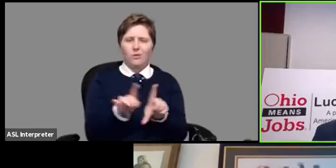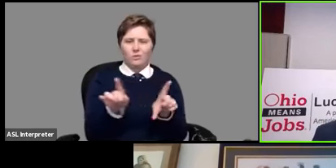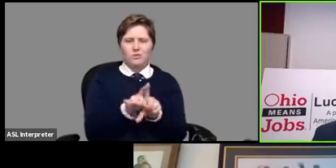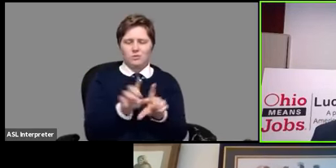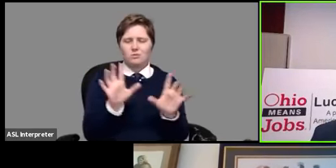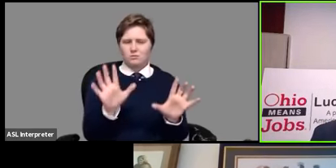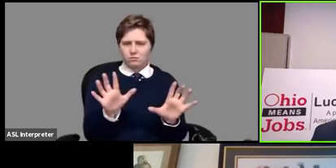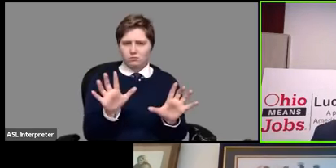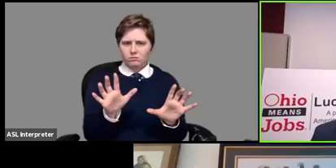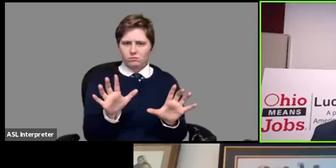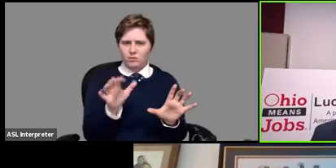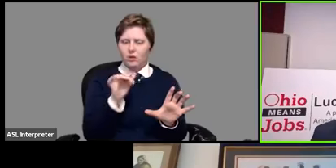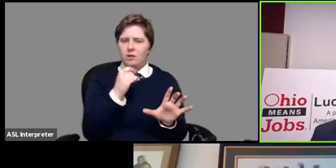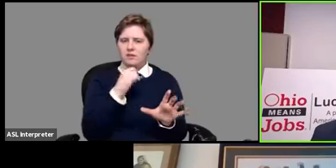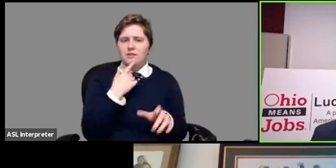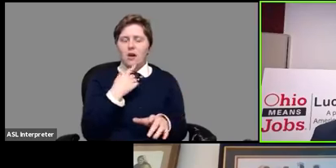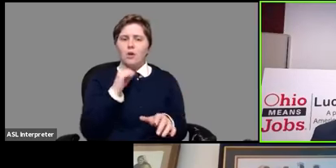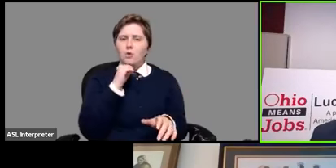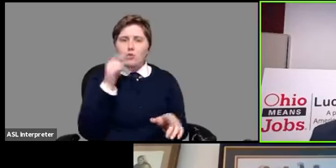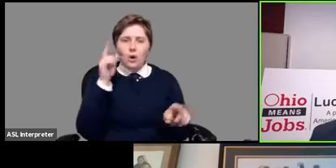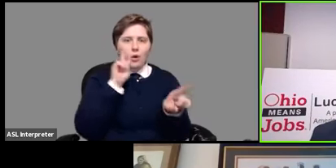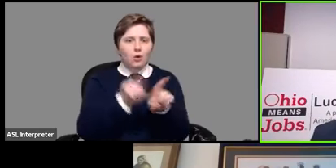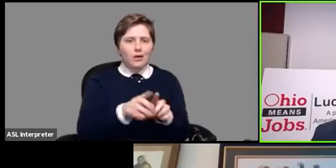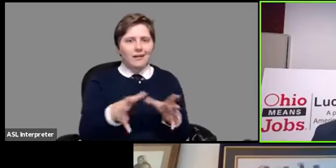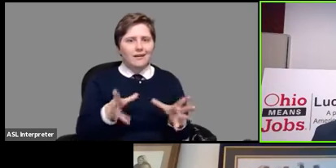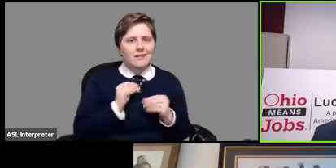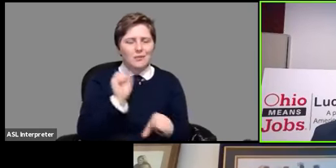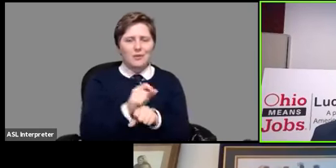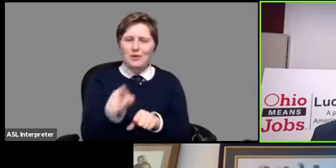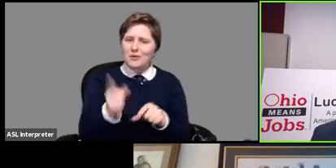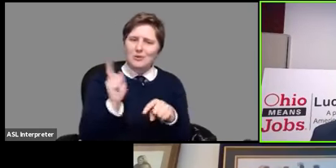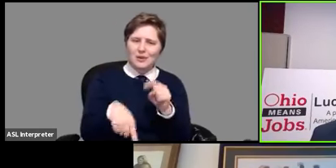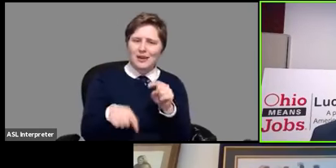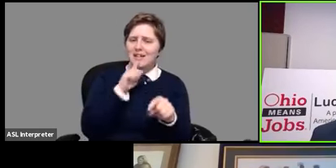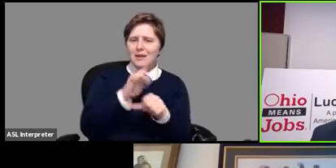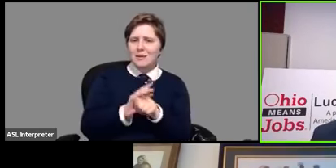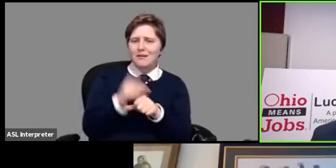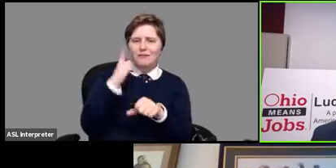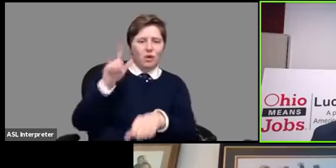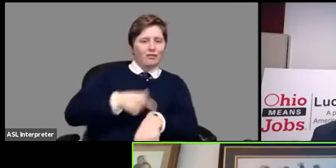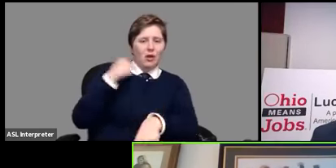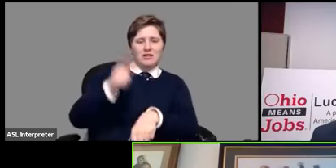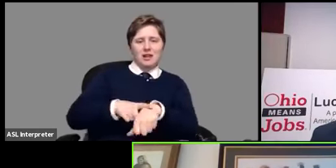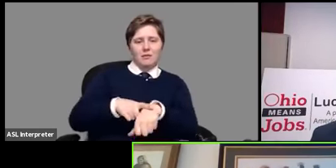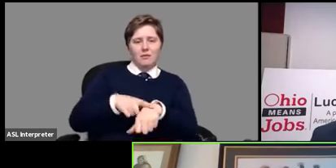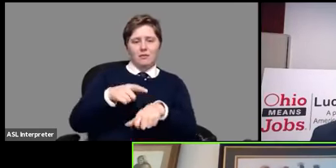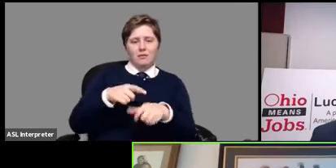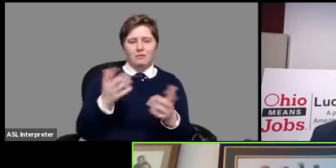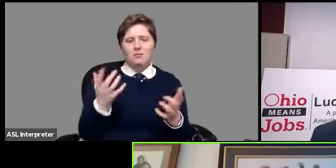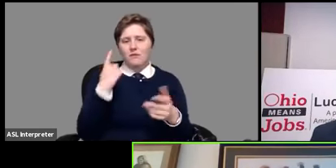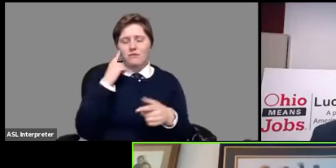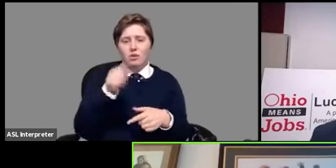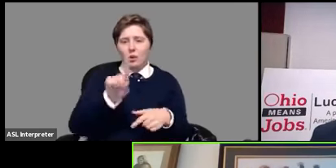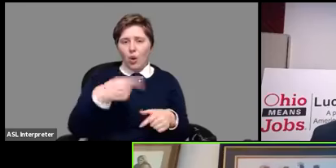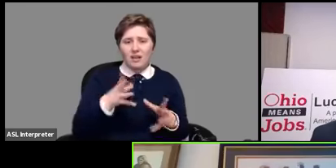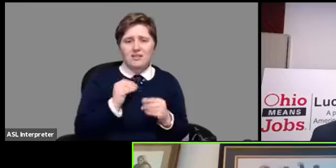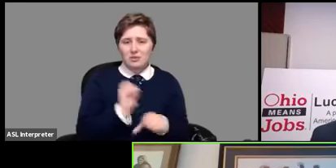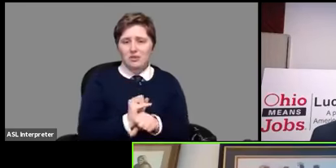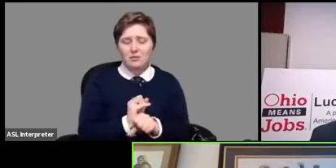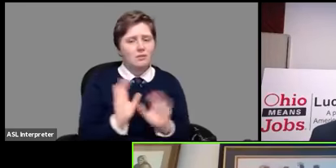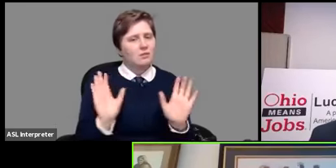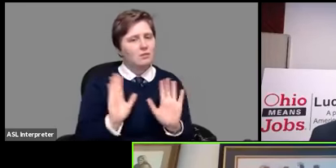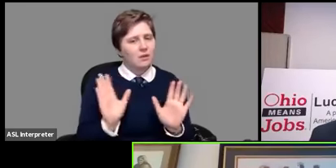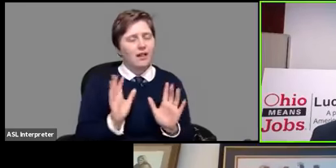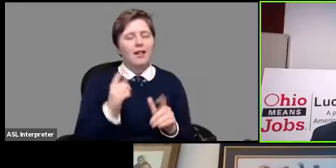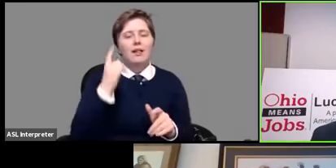know don't agree to take on a shift that you know that you can't commit to long term just to get you want to be holistic